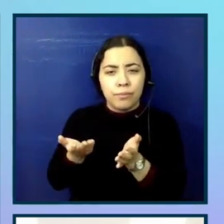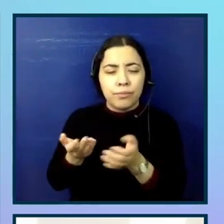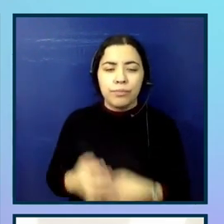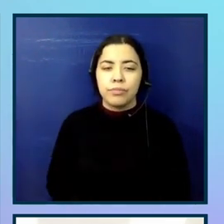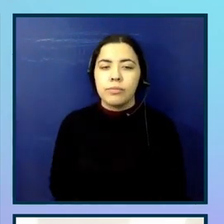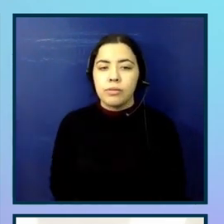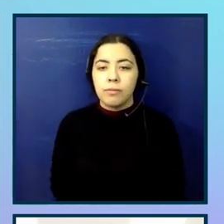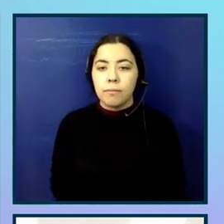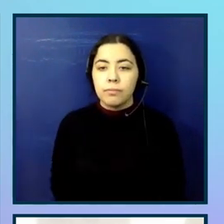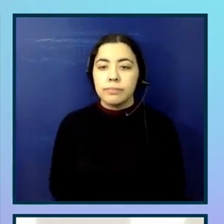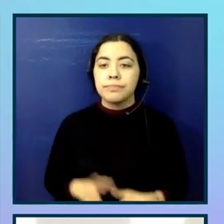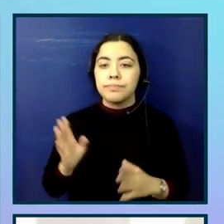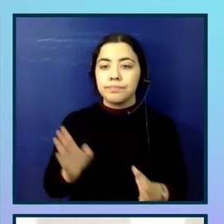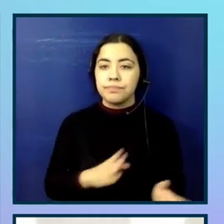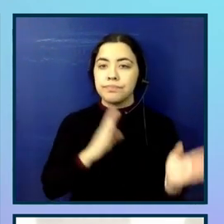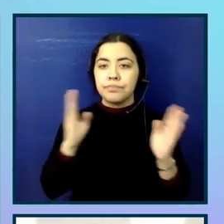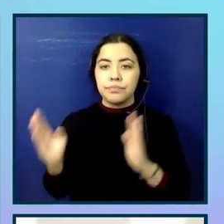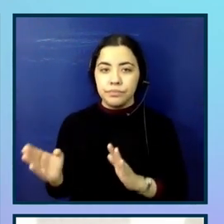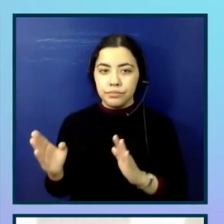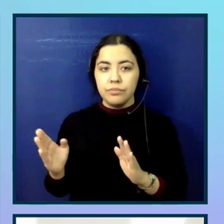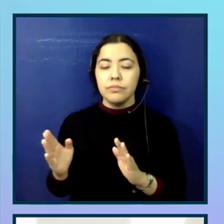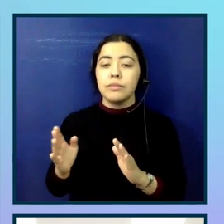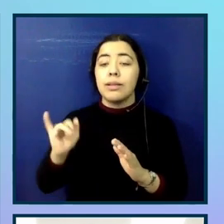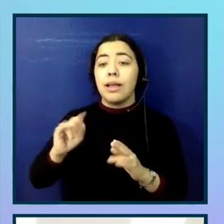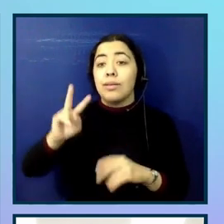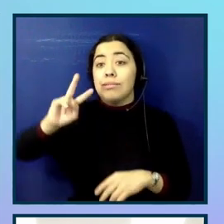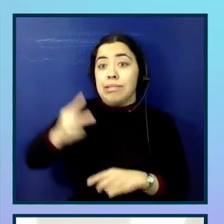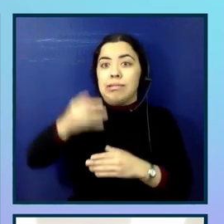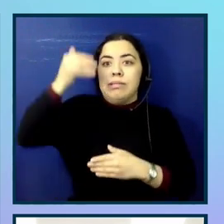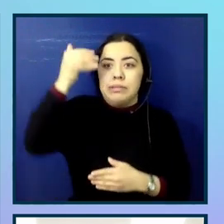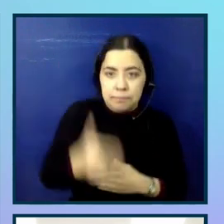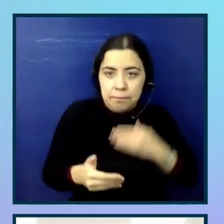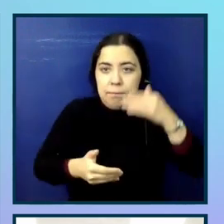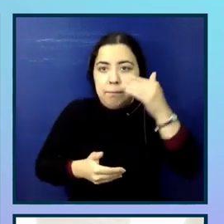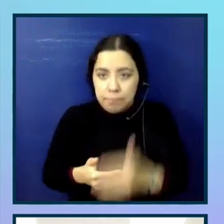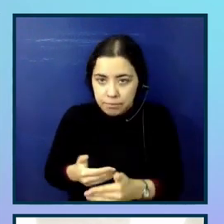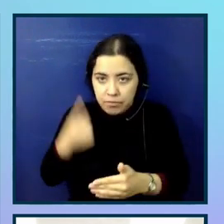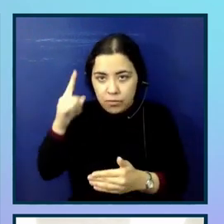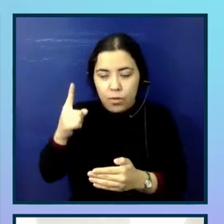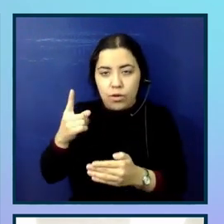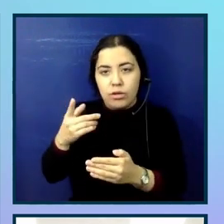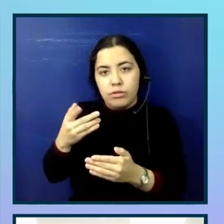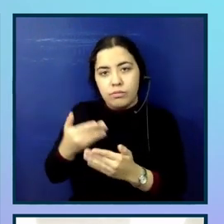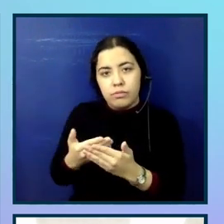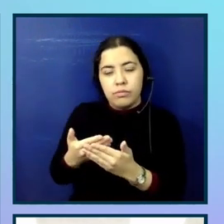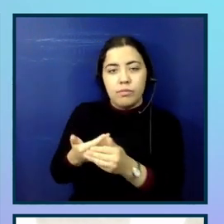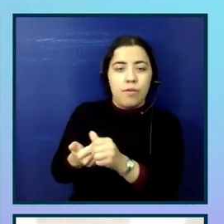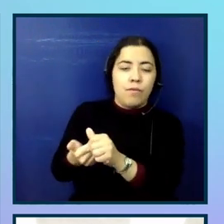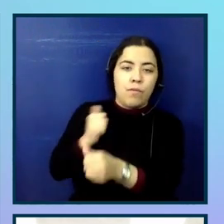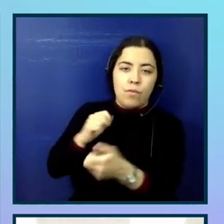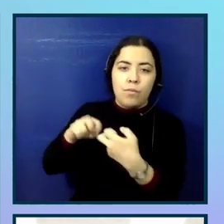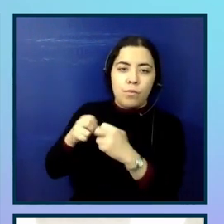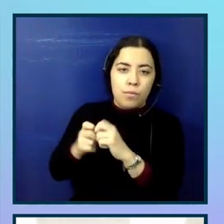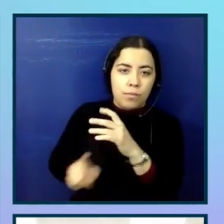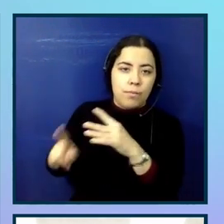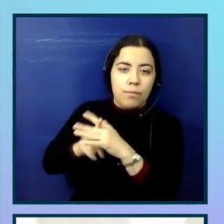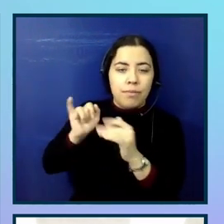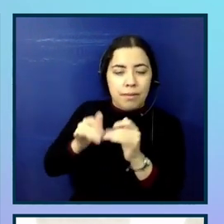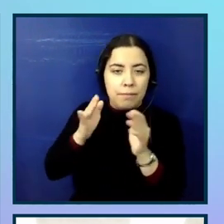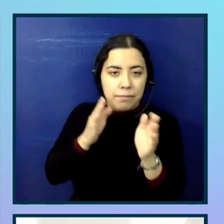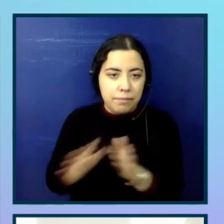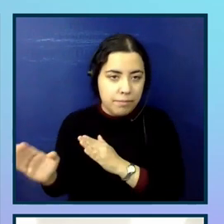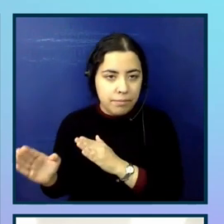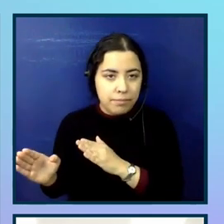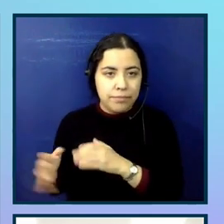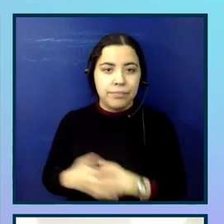So, so that moves us on to step two of our proactive plan. And so that is to get any new wireframes reviewed for